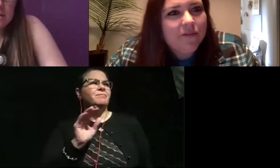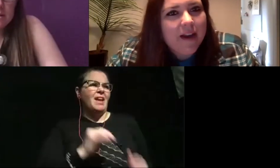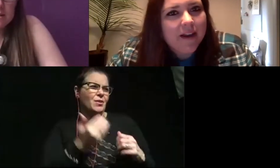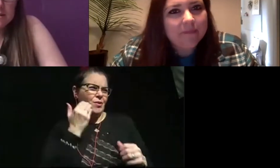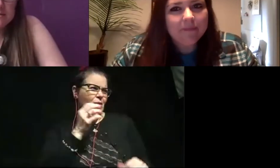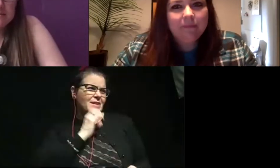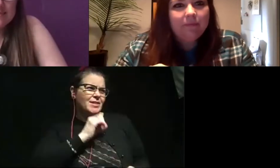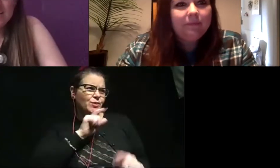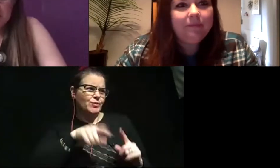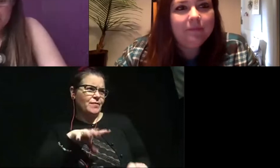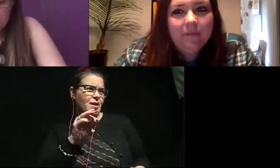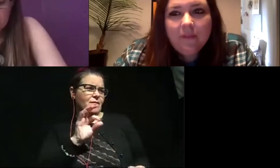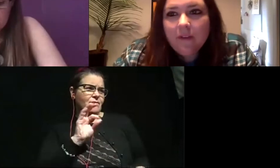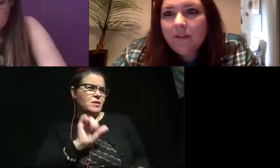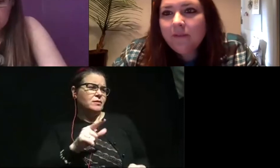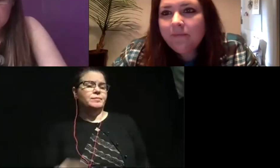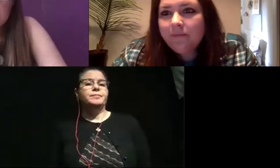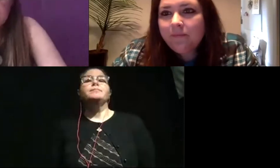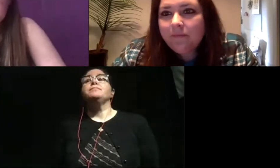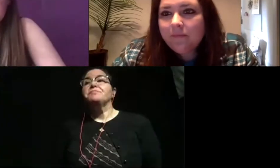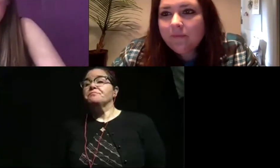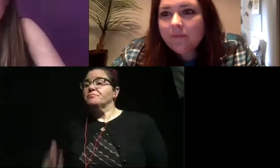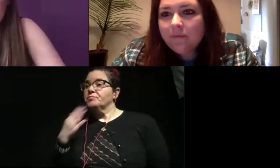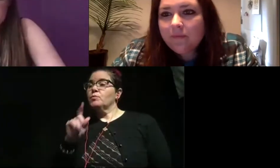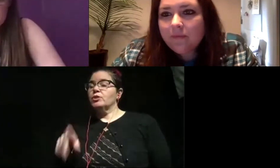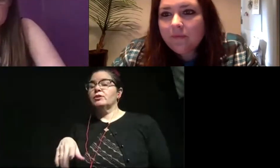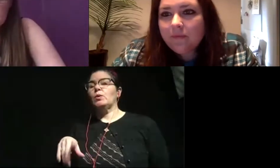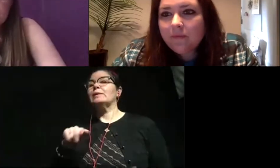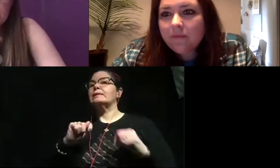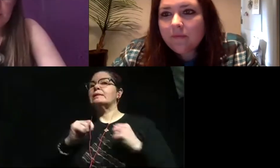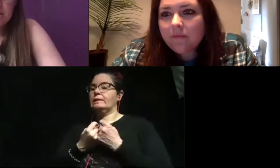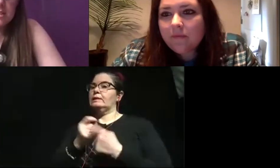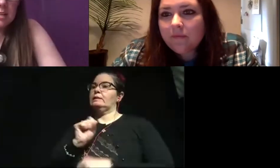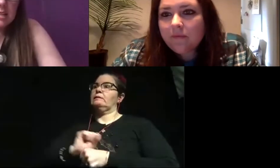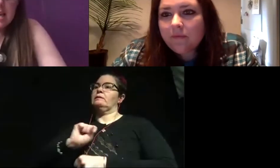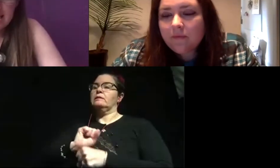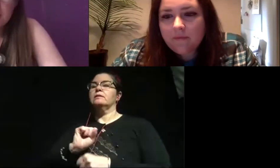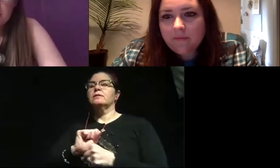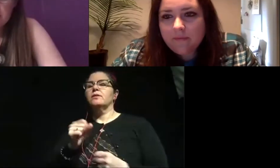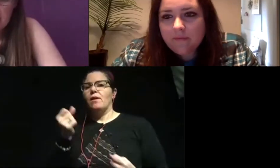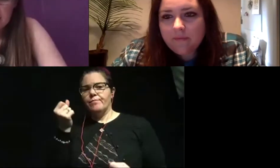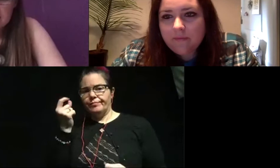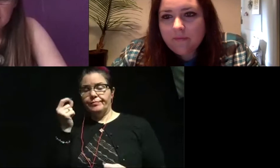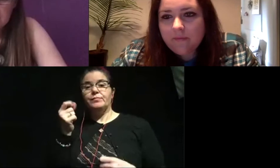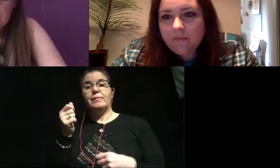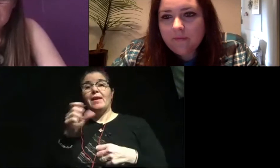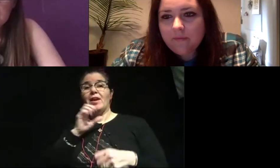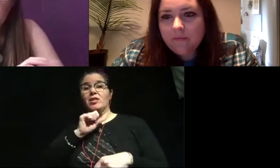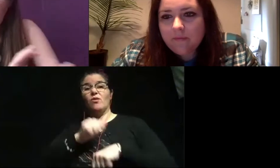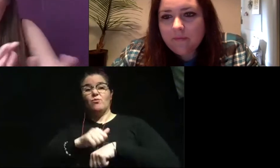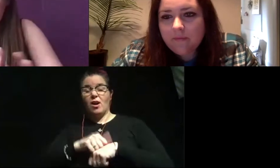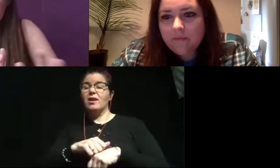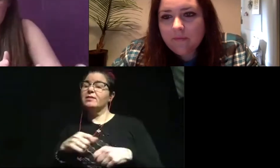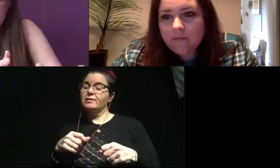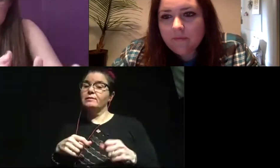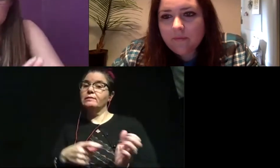is once you find it? Good question. So this is a team effort. So understanding the age of rocks is something that takes a